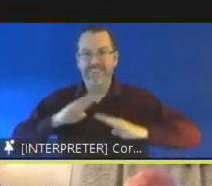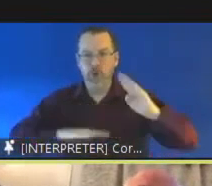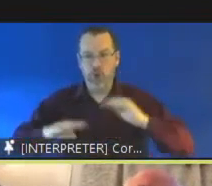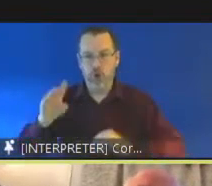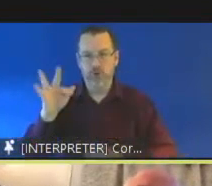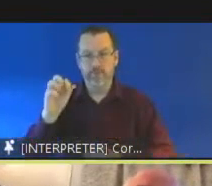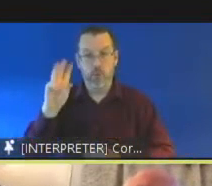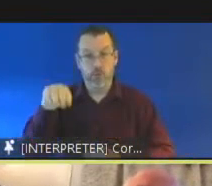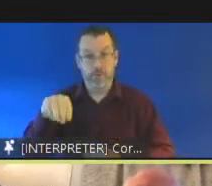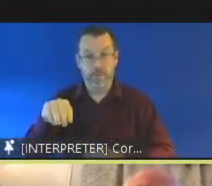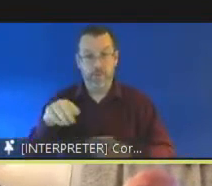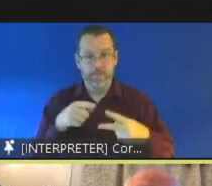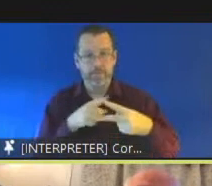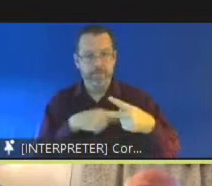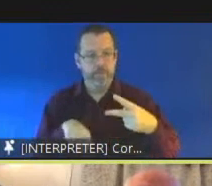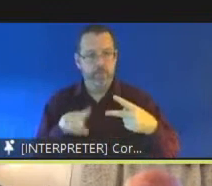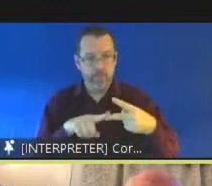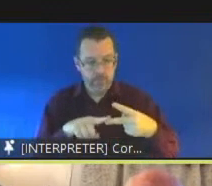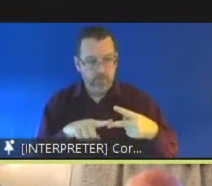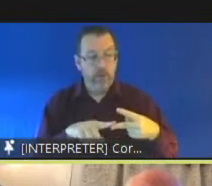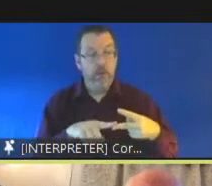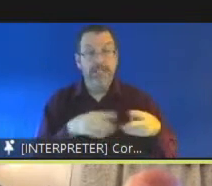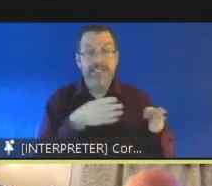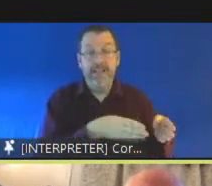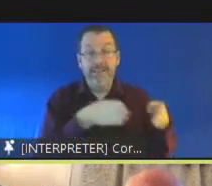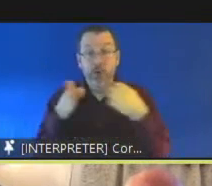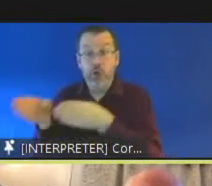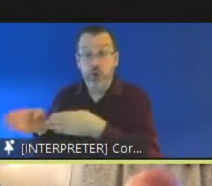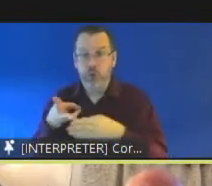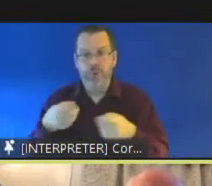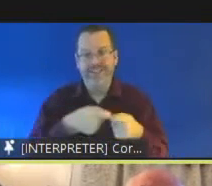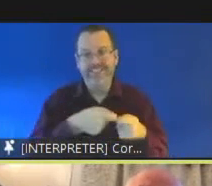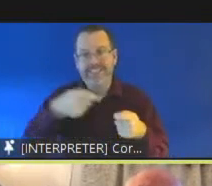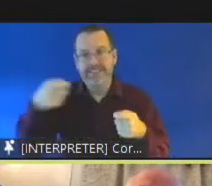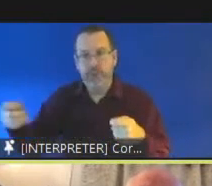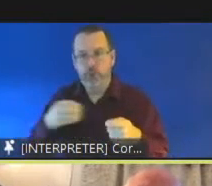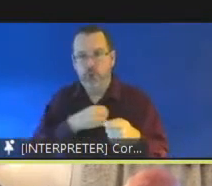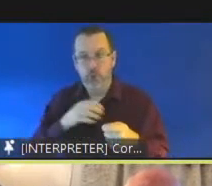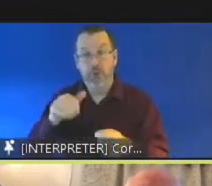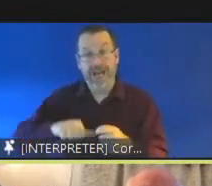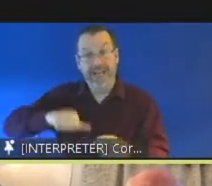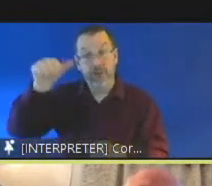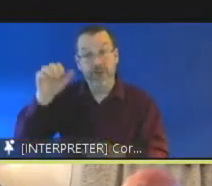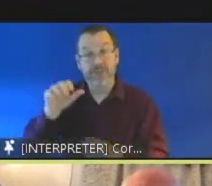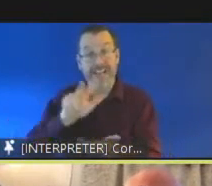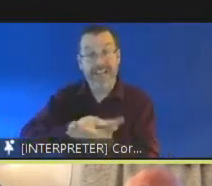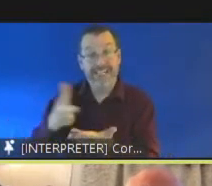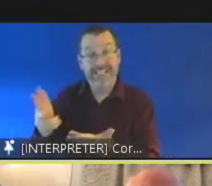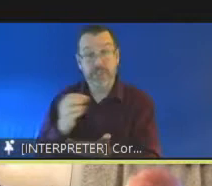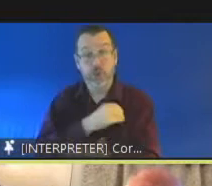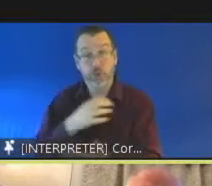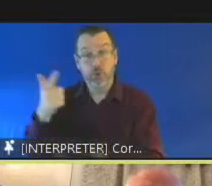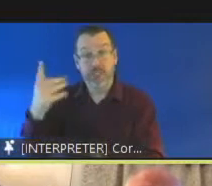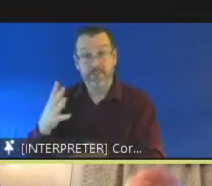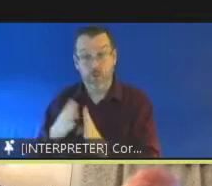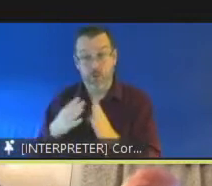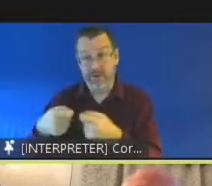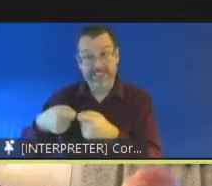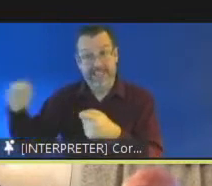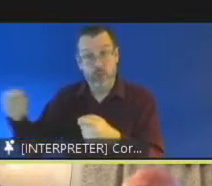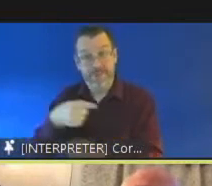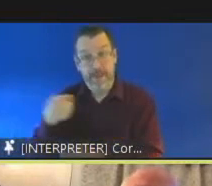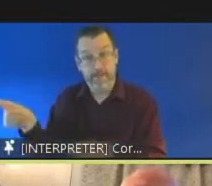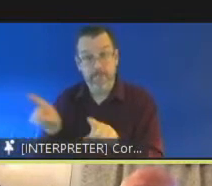extending a diversion approach to young adults 18 to 24 and uh come to that later on both of those